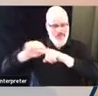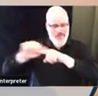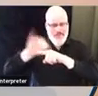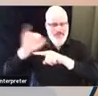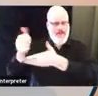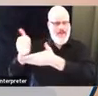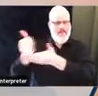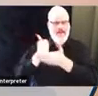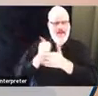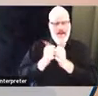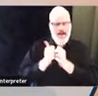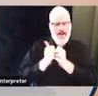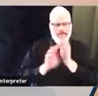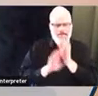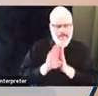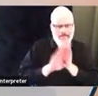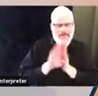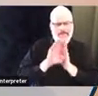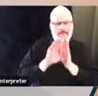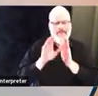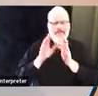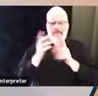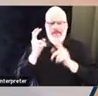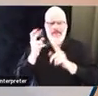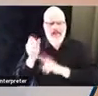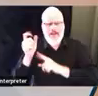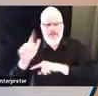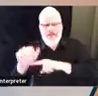390 something members on our job.